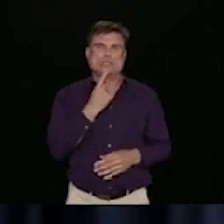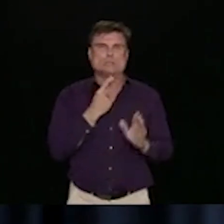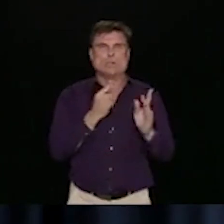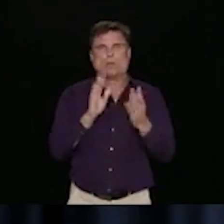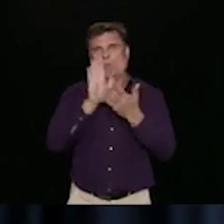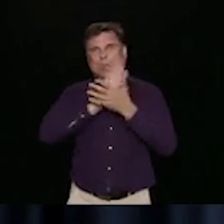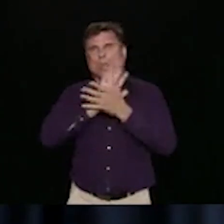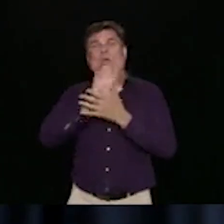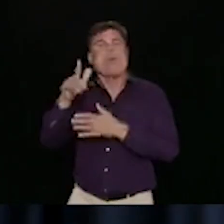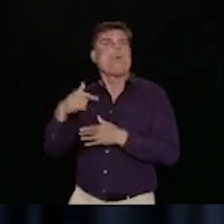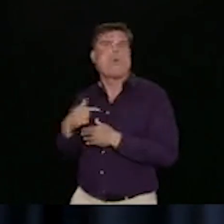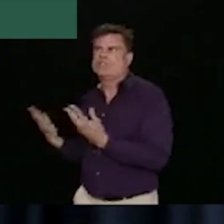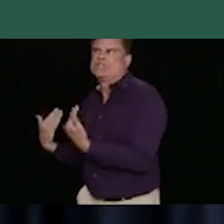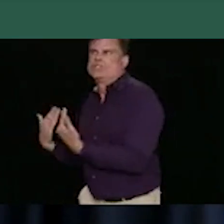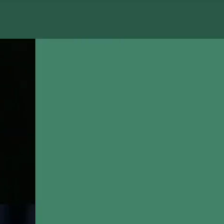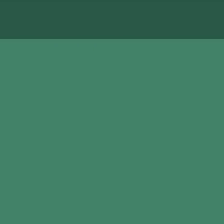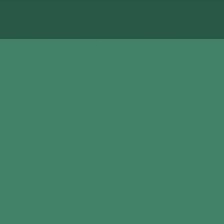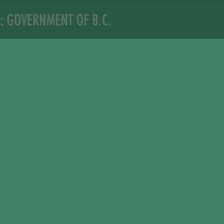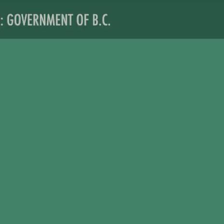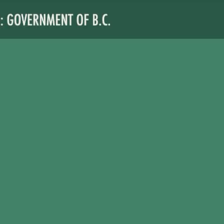safest possible way right now?